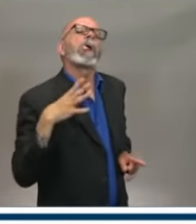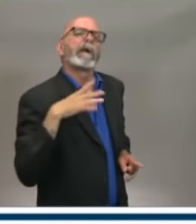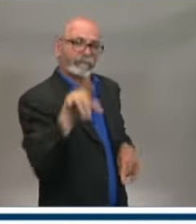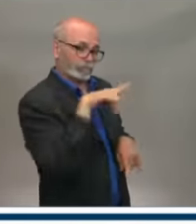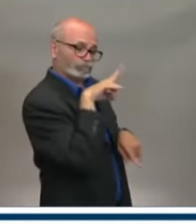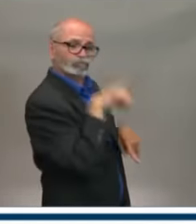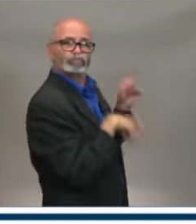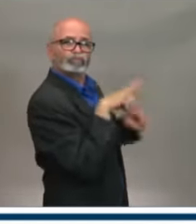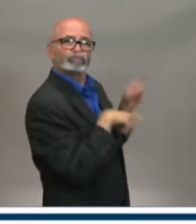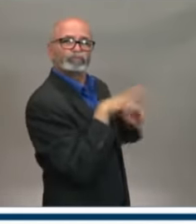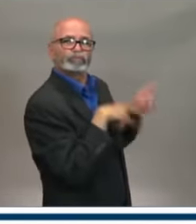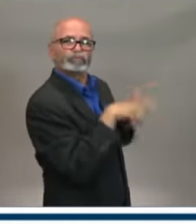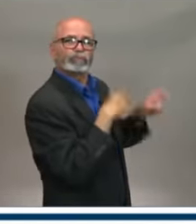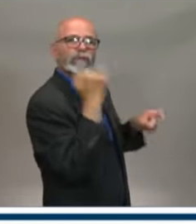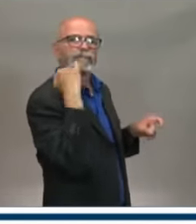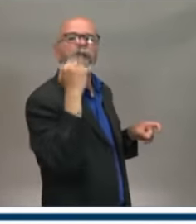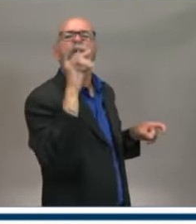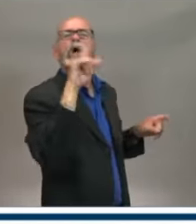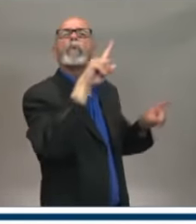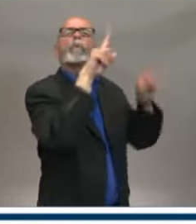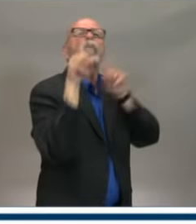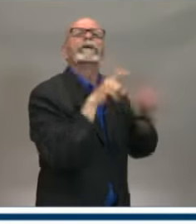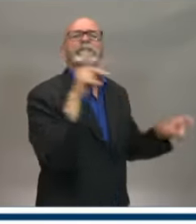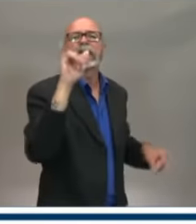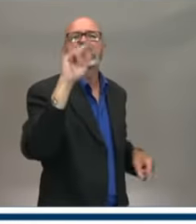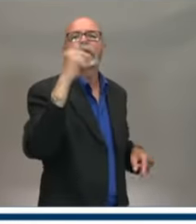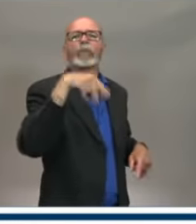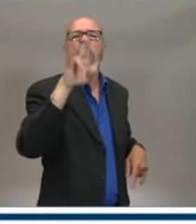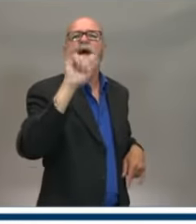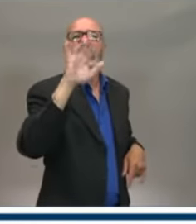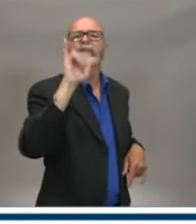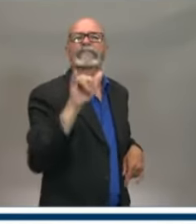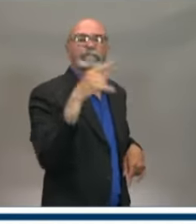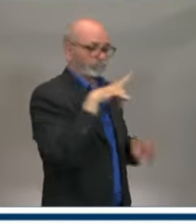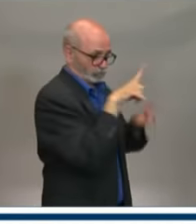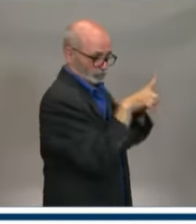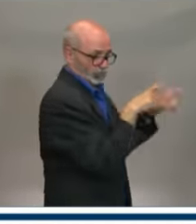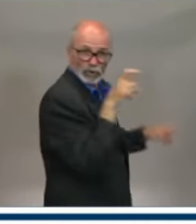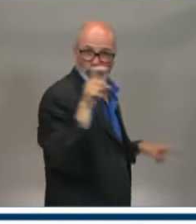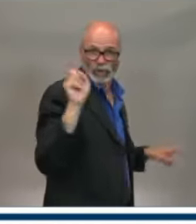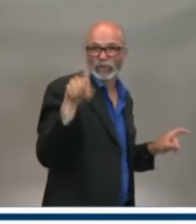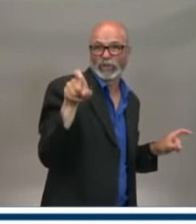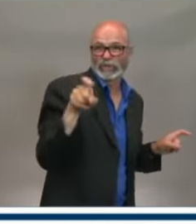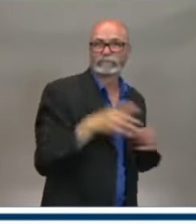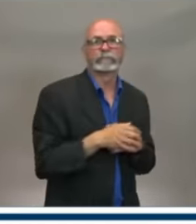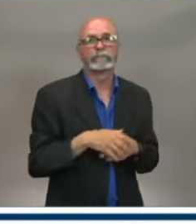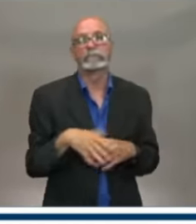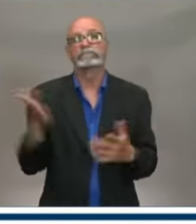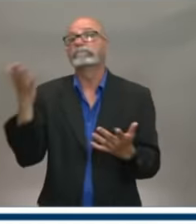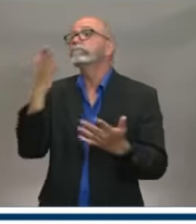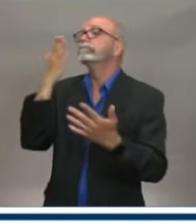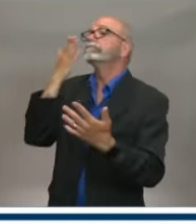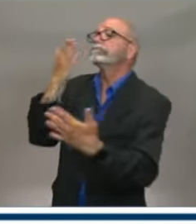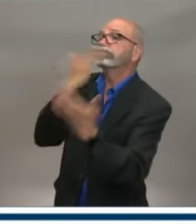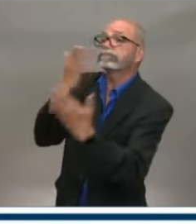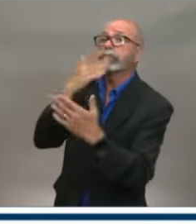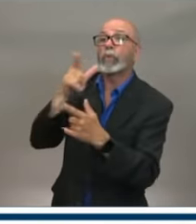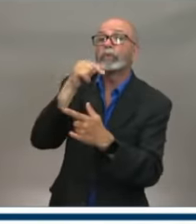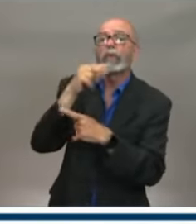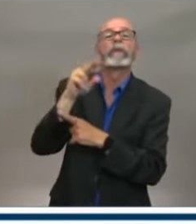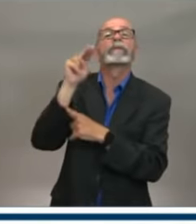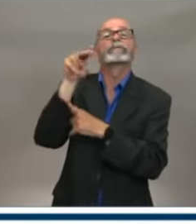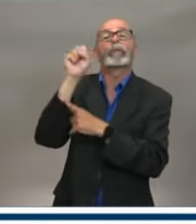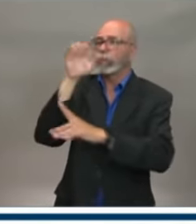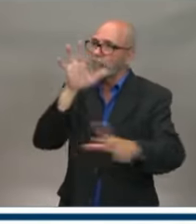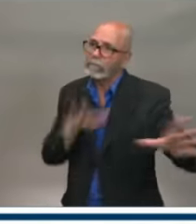So first of all, let me just say thank you to all the long-term care facilities across our province. We have over 130 long-term care facilities. We've done a tremendous